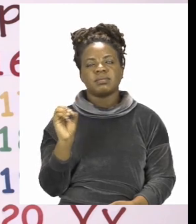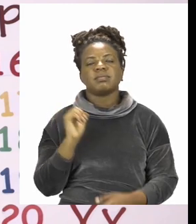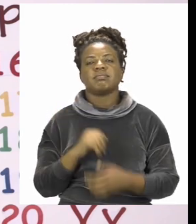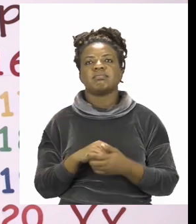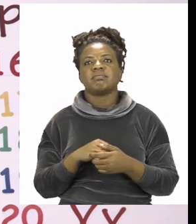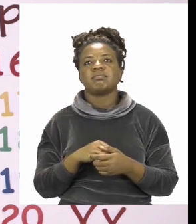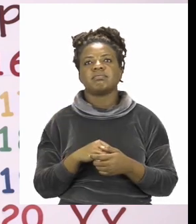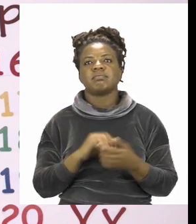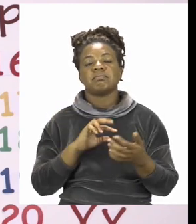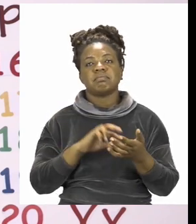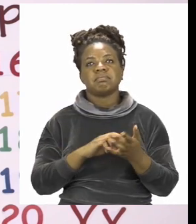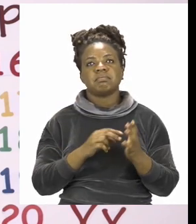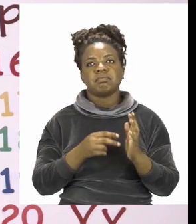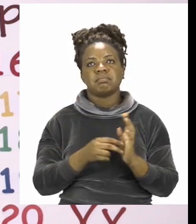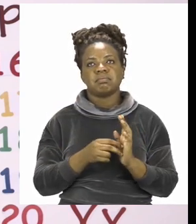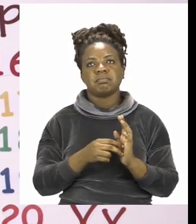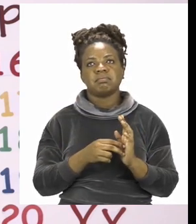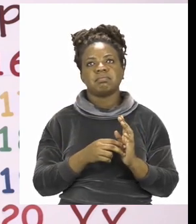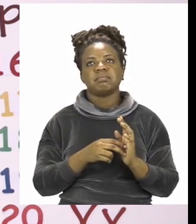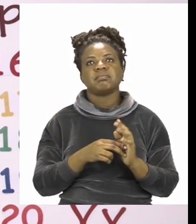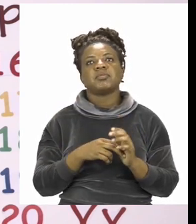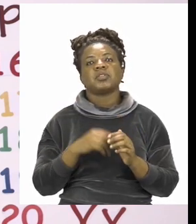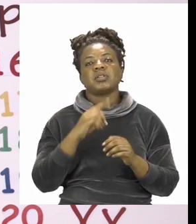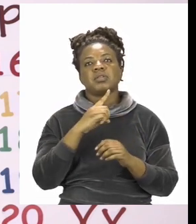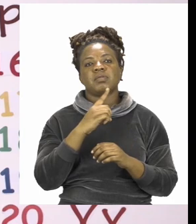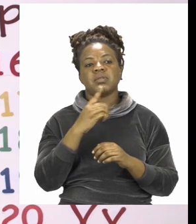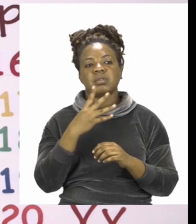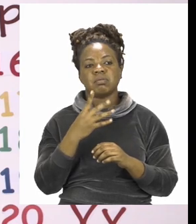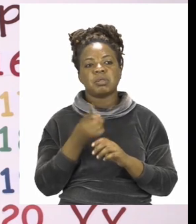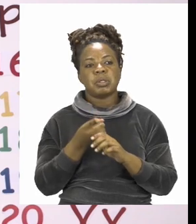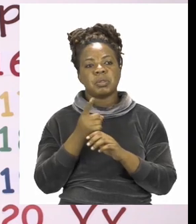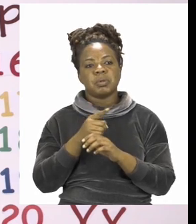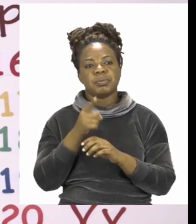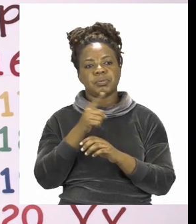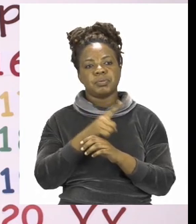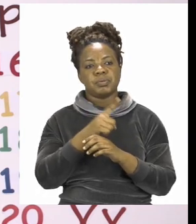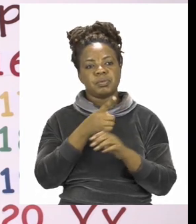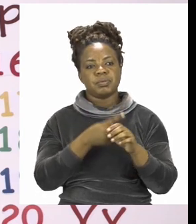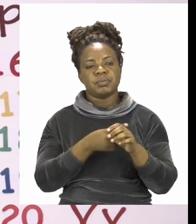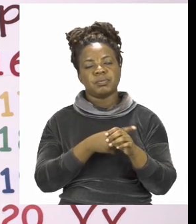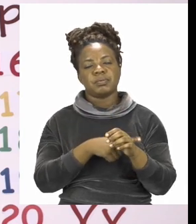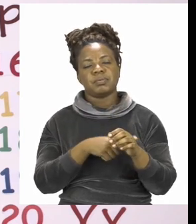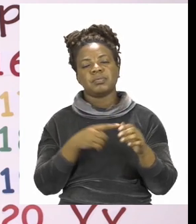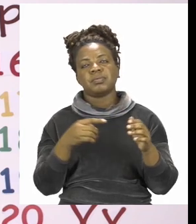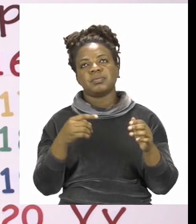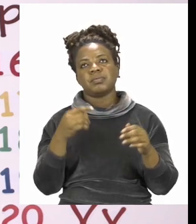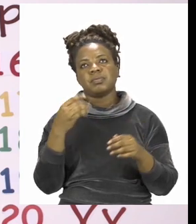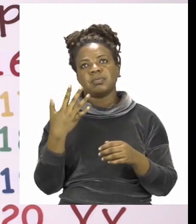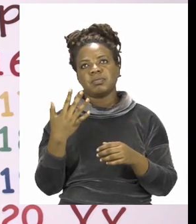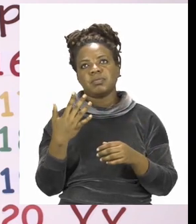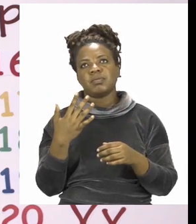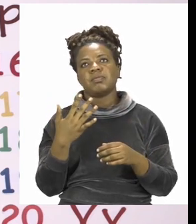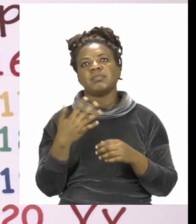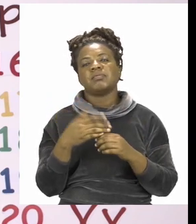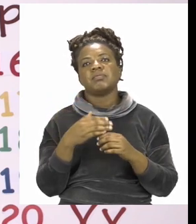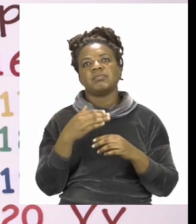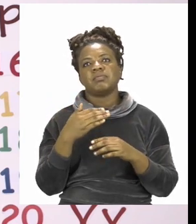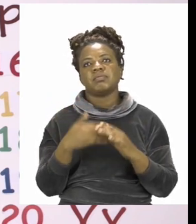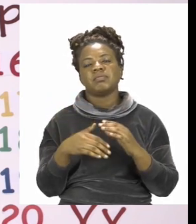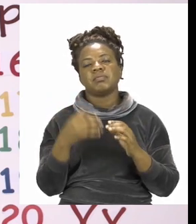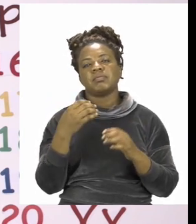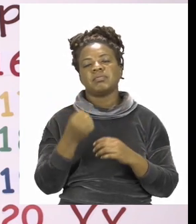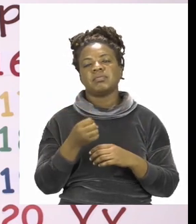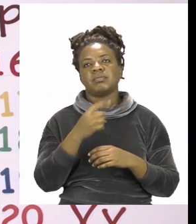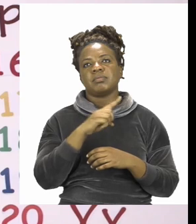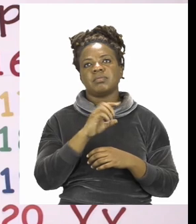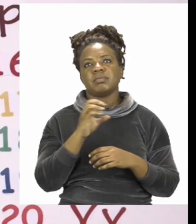They are 10, 6. So our answer for the box is 10. That